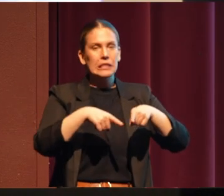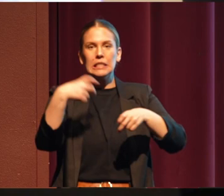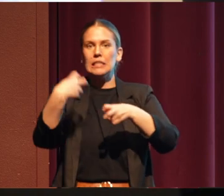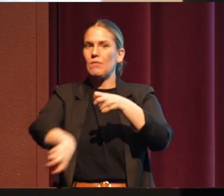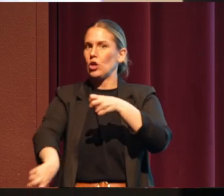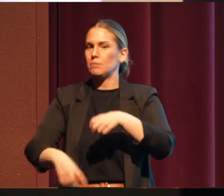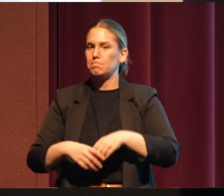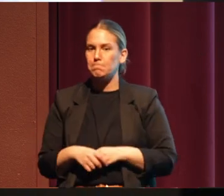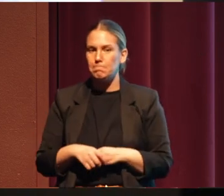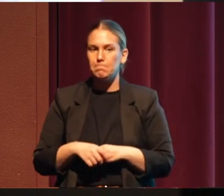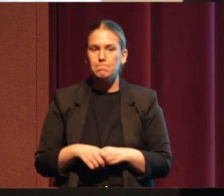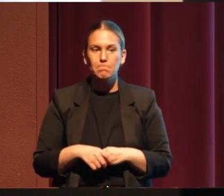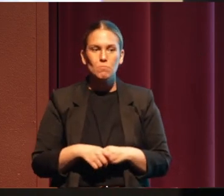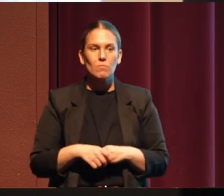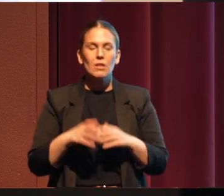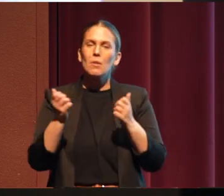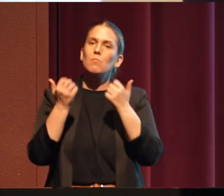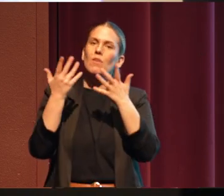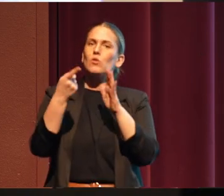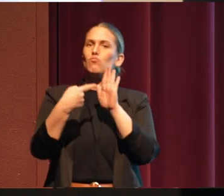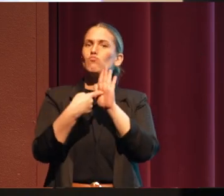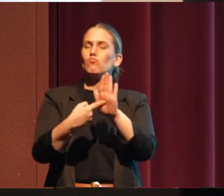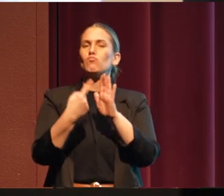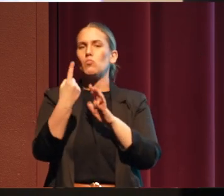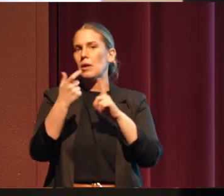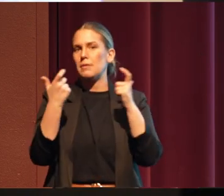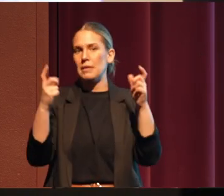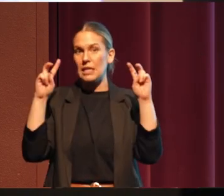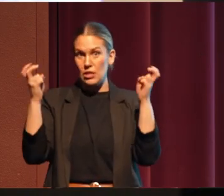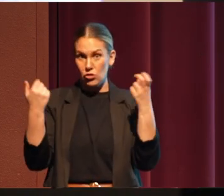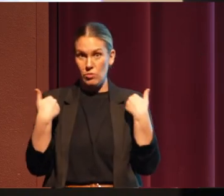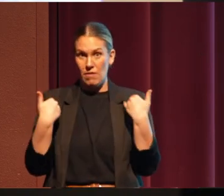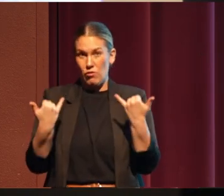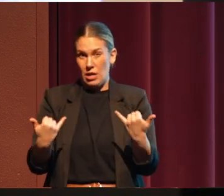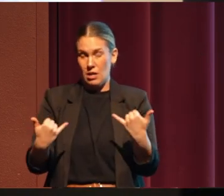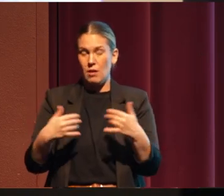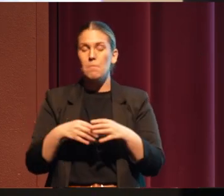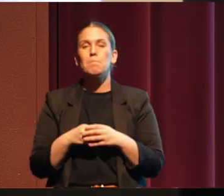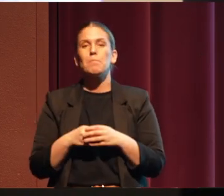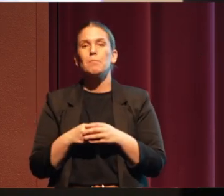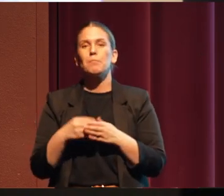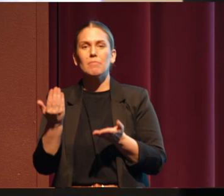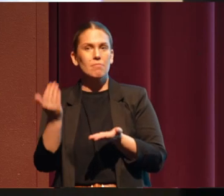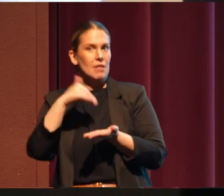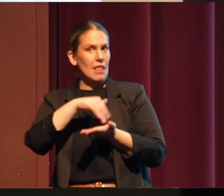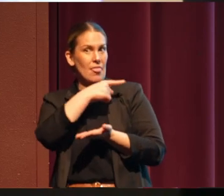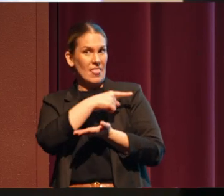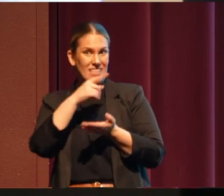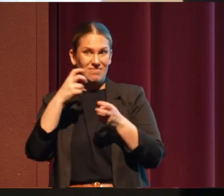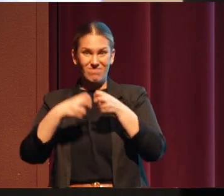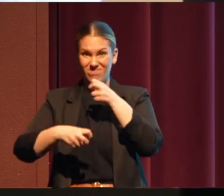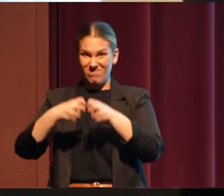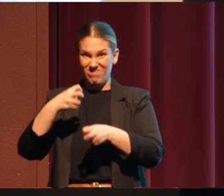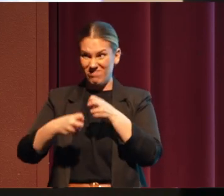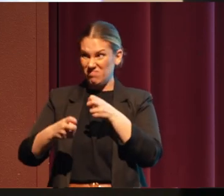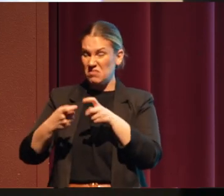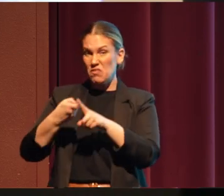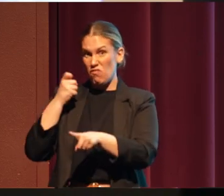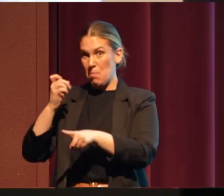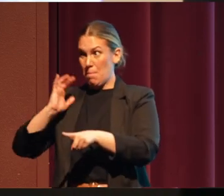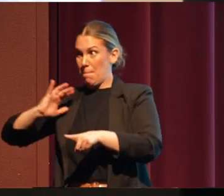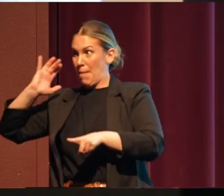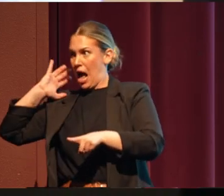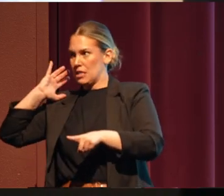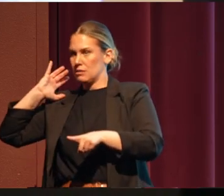I'm going to bring us to one of the biggest current issues we have going on right now. And again, this issue is rooted in the past, but it's alive in the